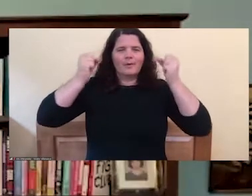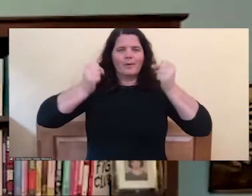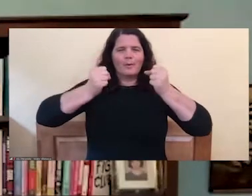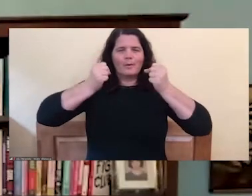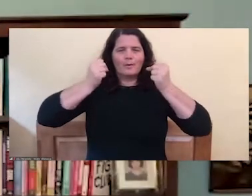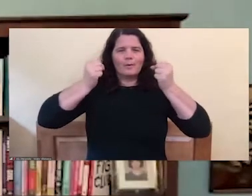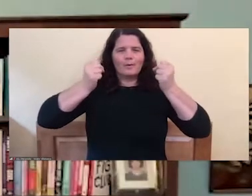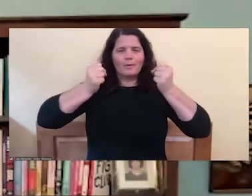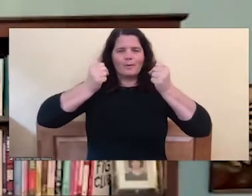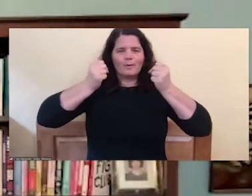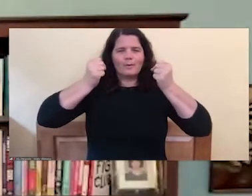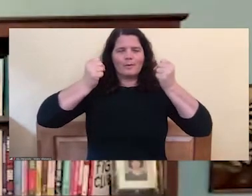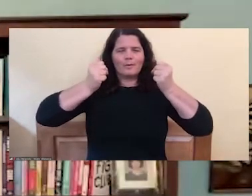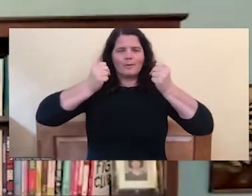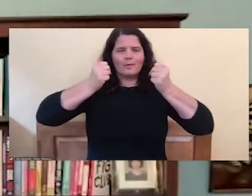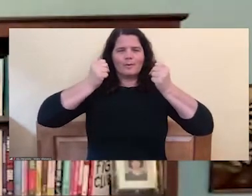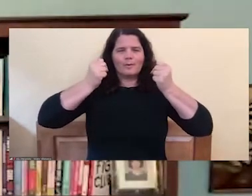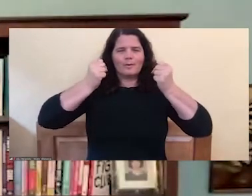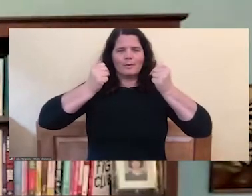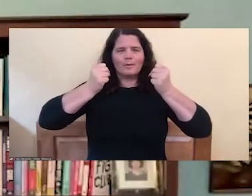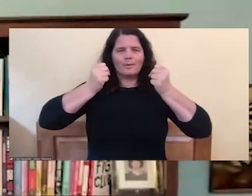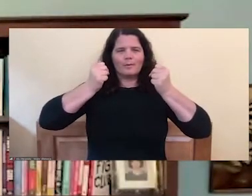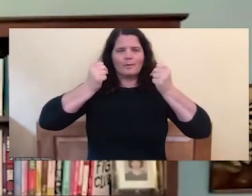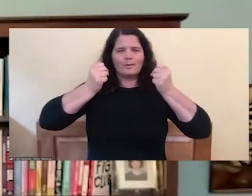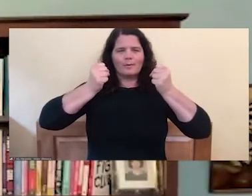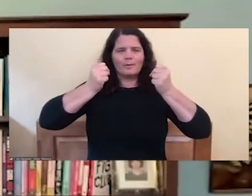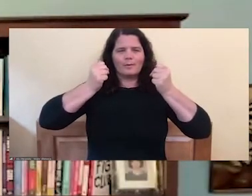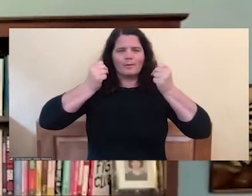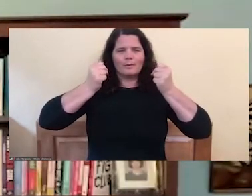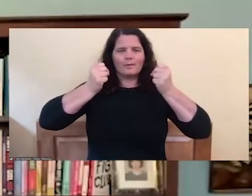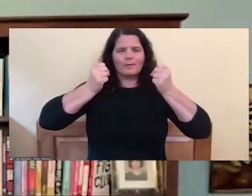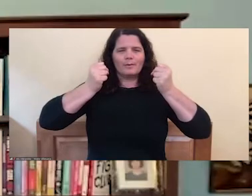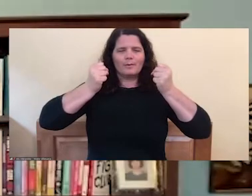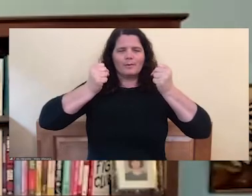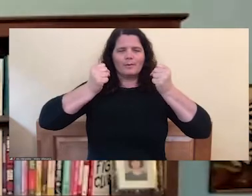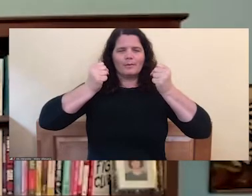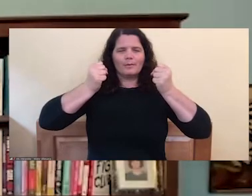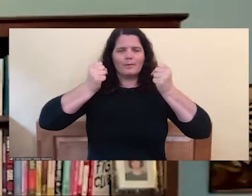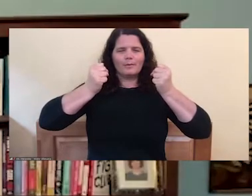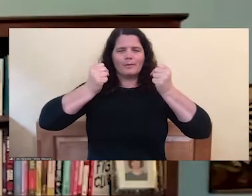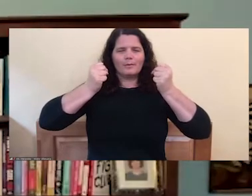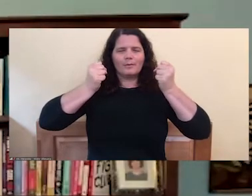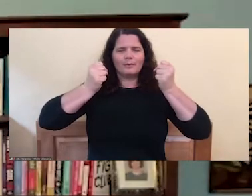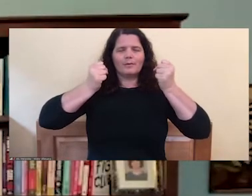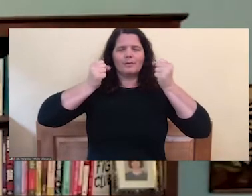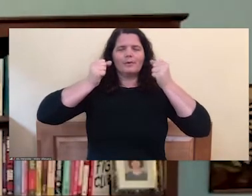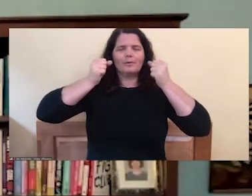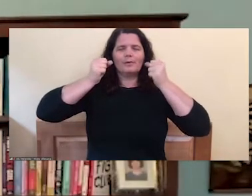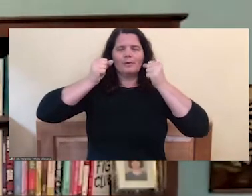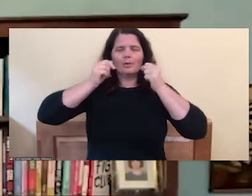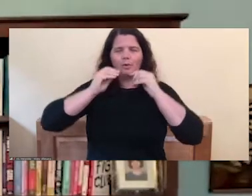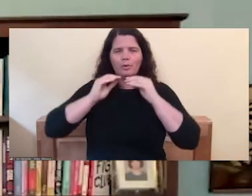moments and release.